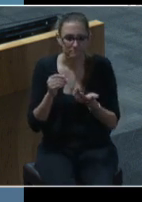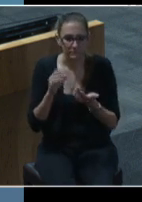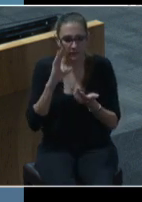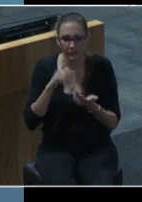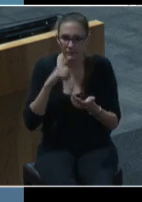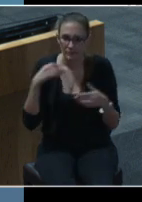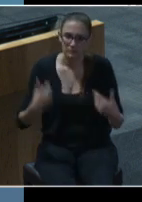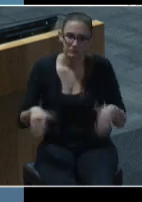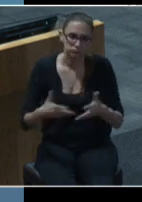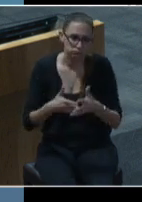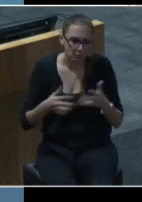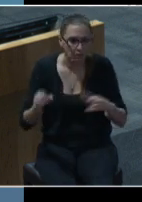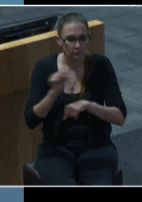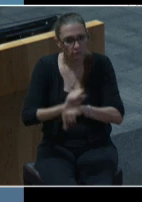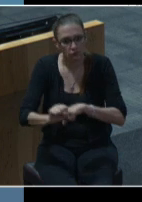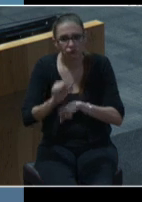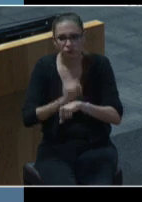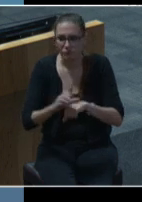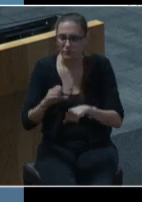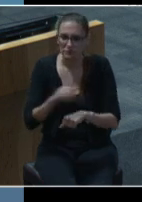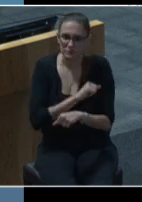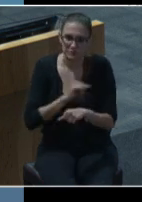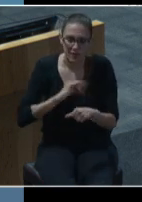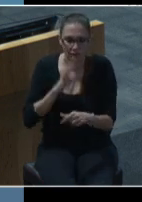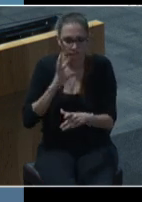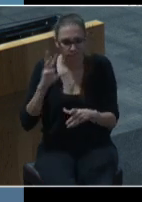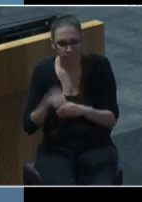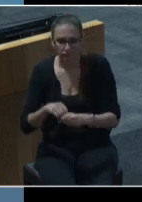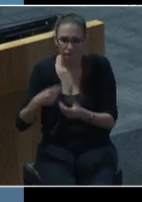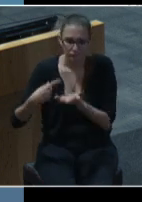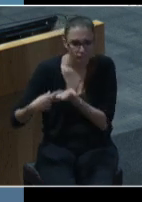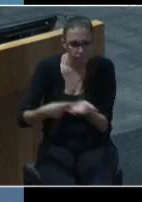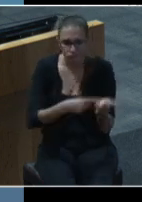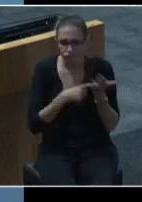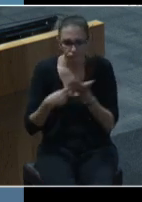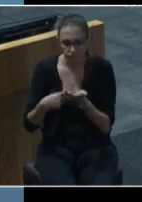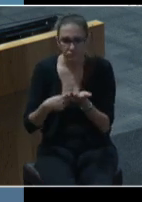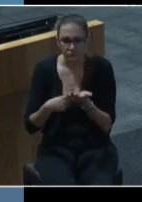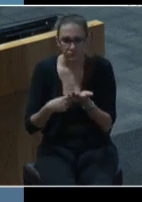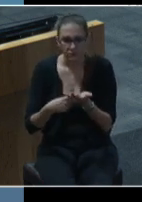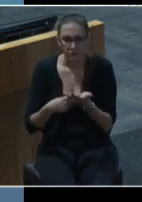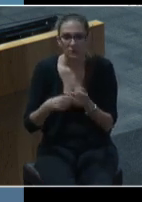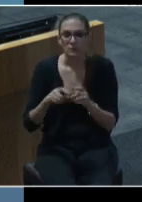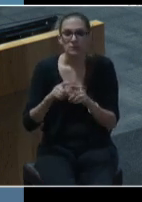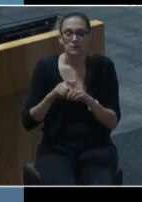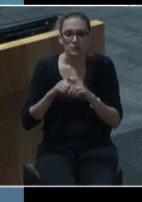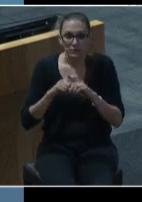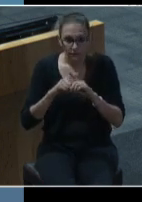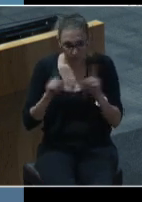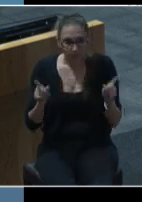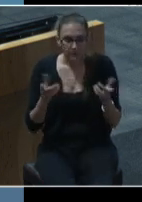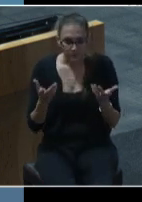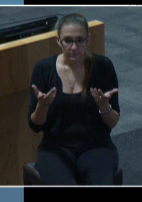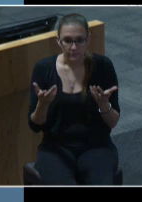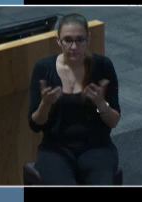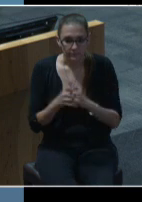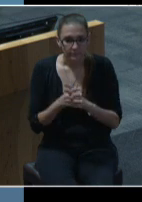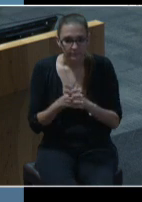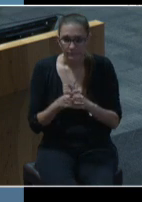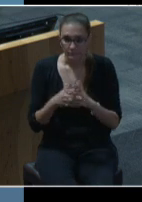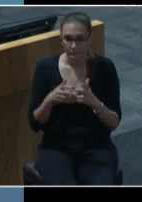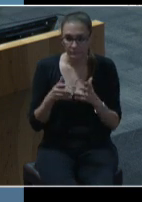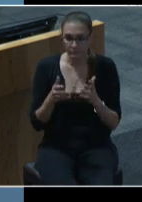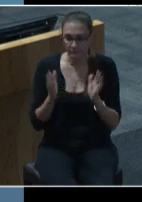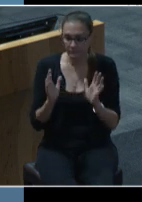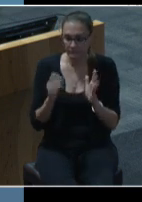work and your staff has been involved manager but with that I will turn it over to